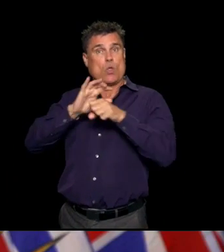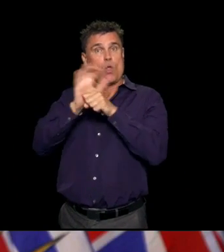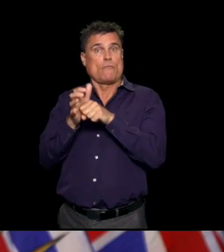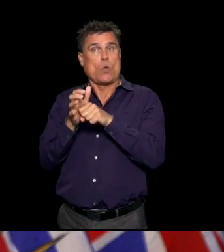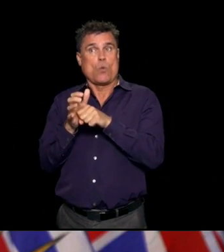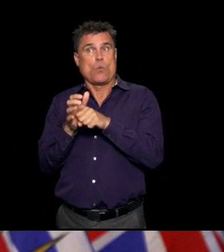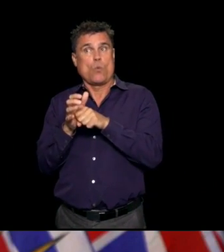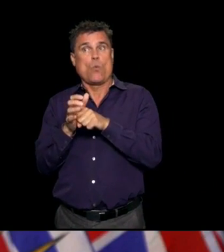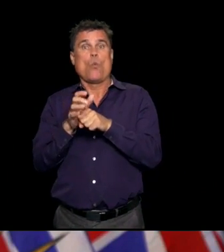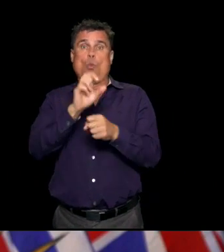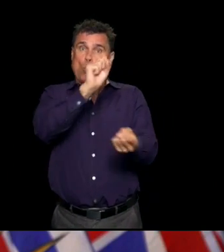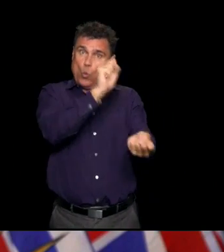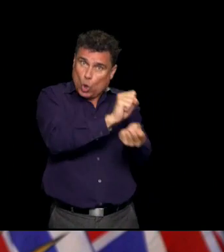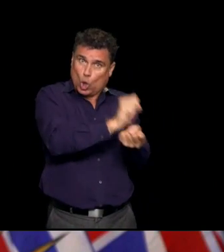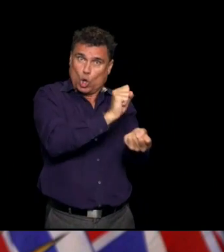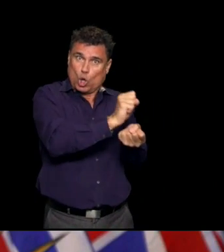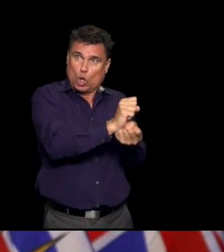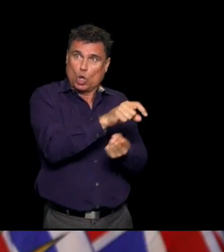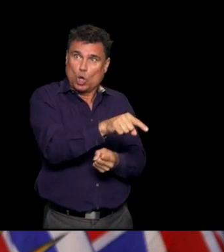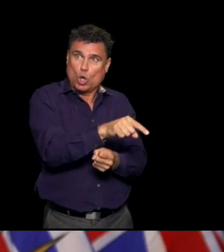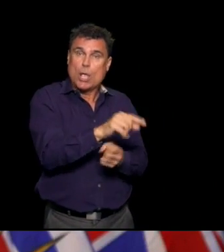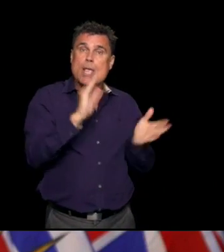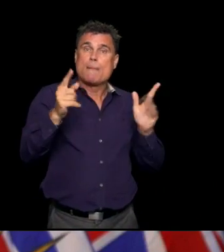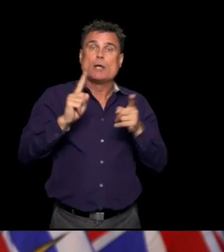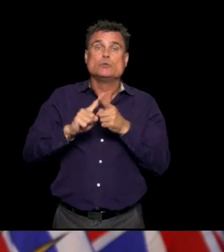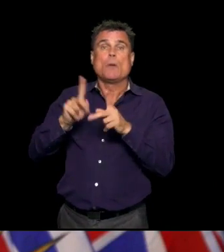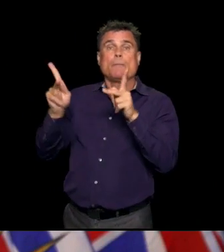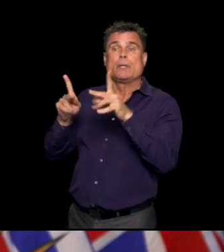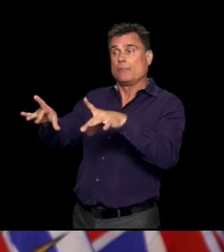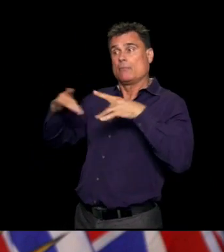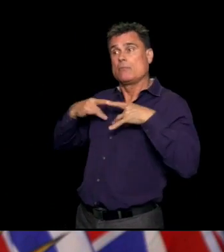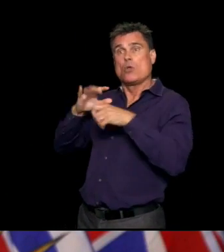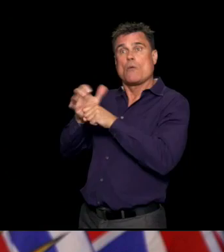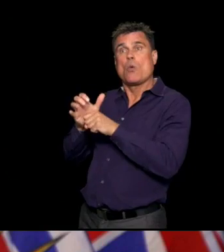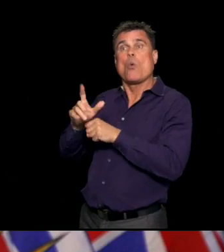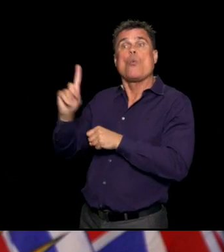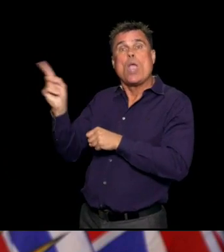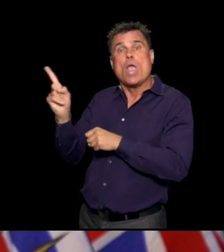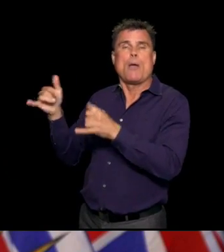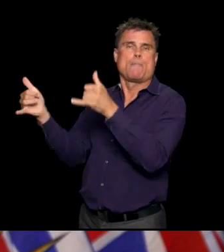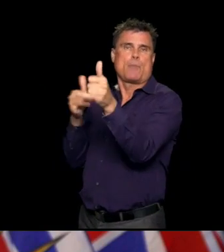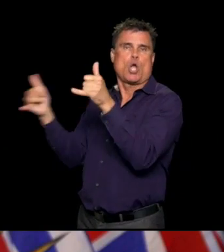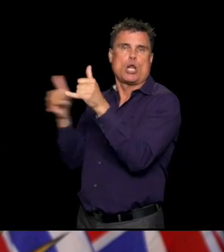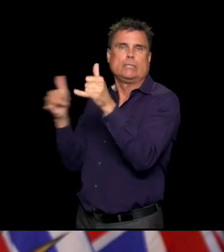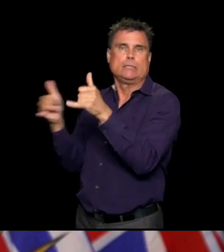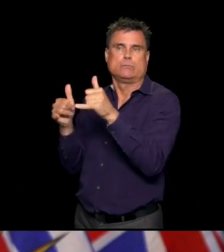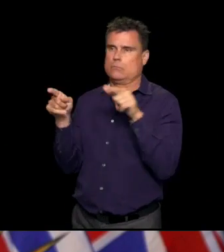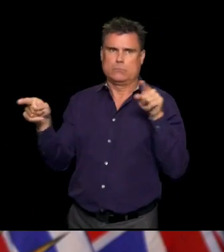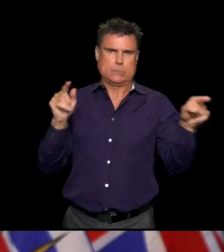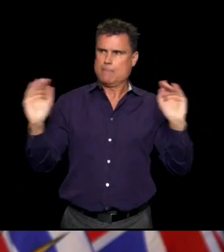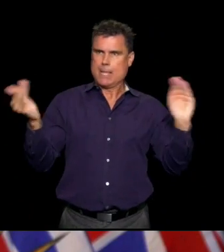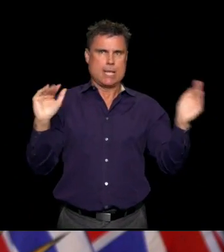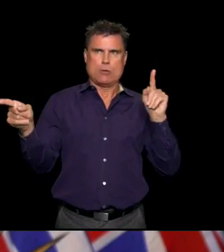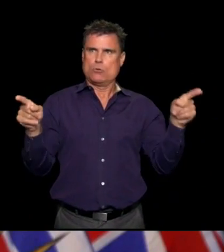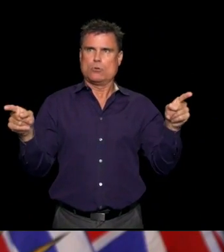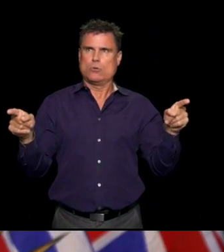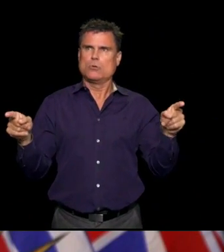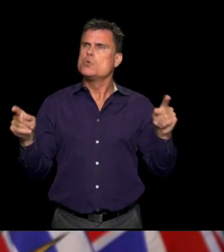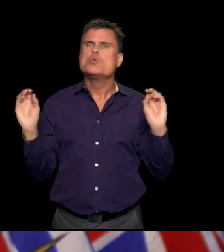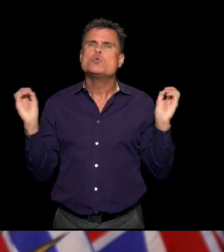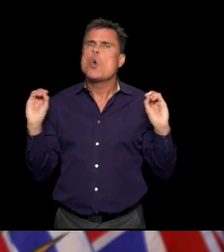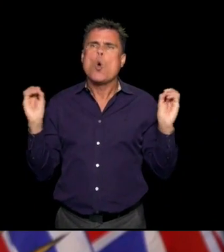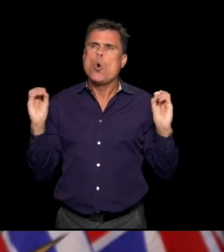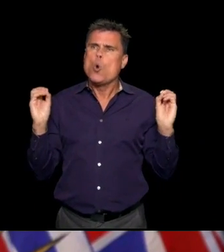acquired infections at work versus how many people, you know, were out when they were exposed. I'm wondering,